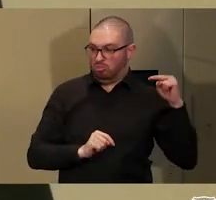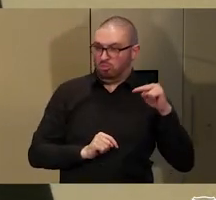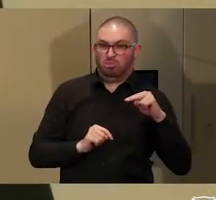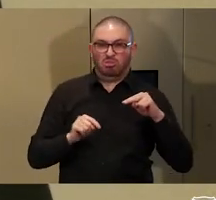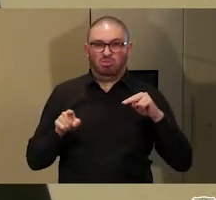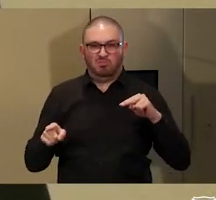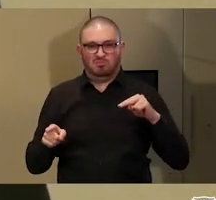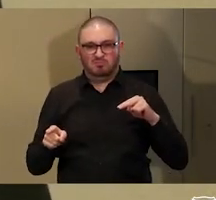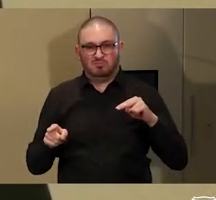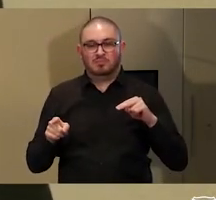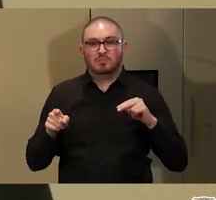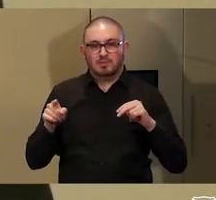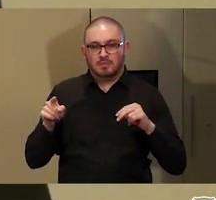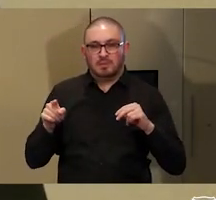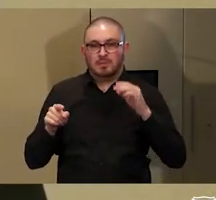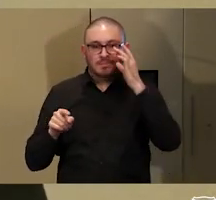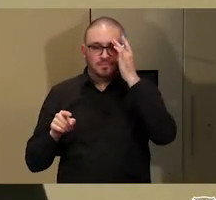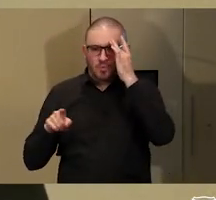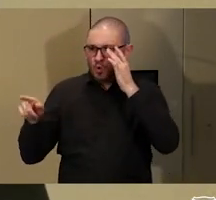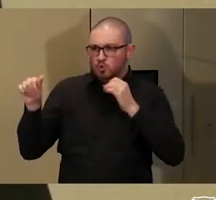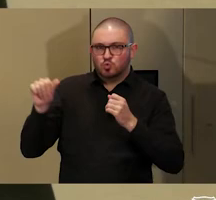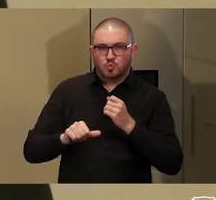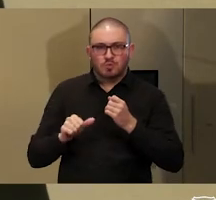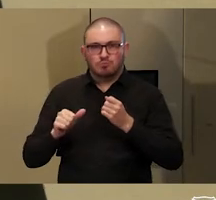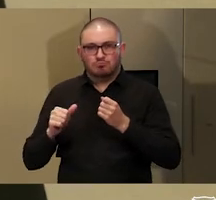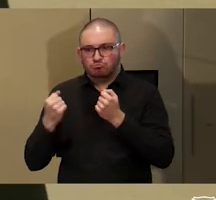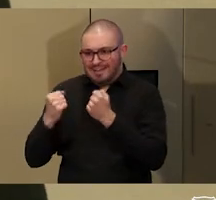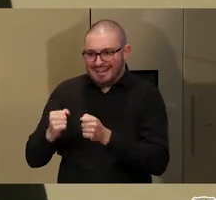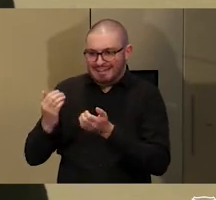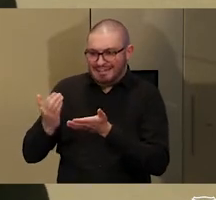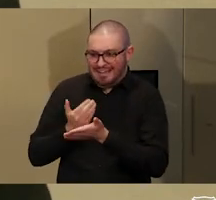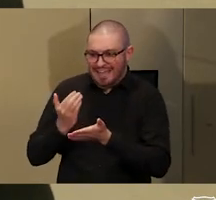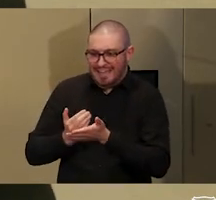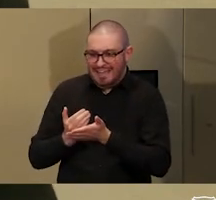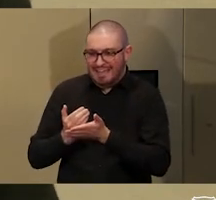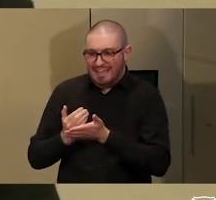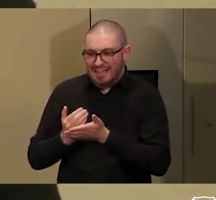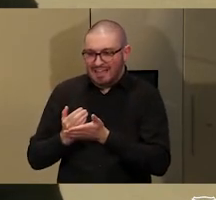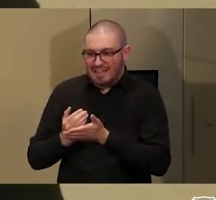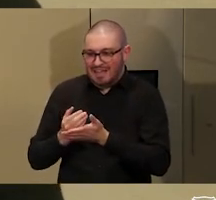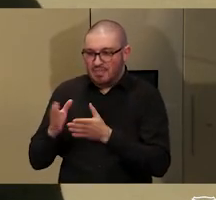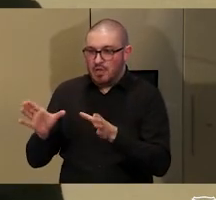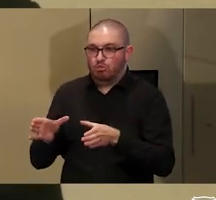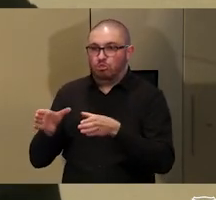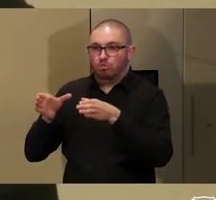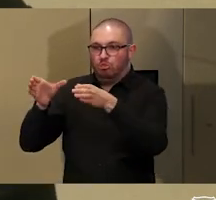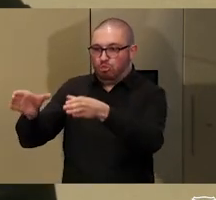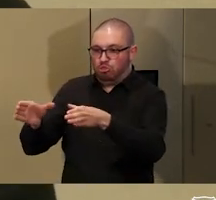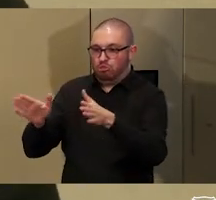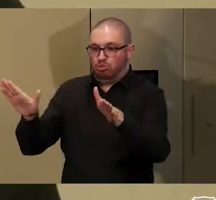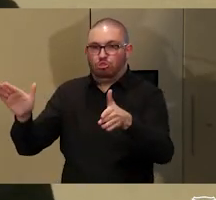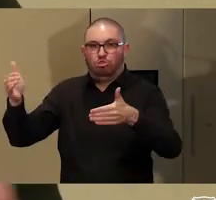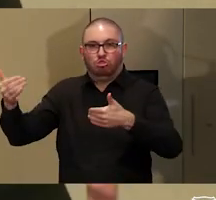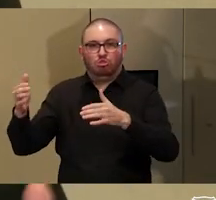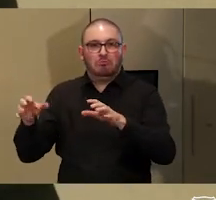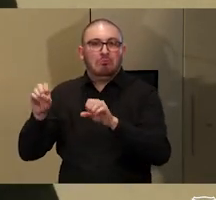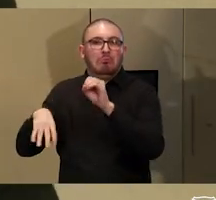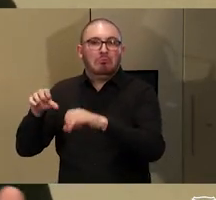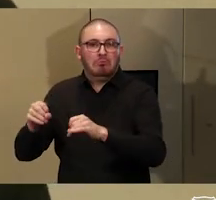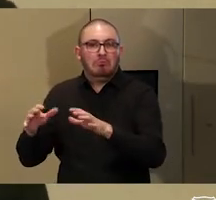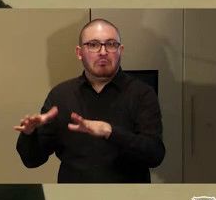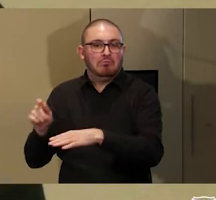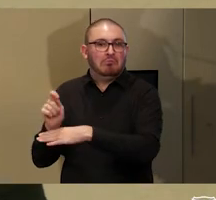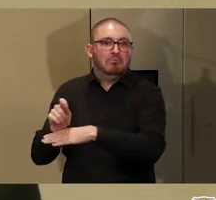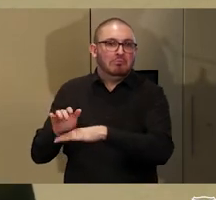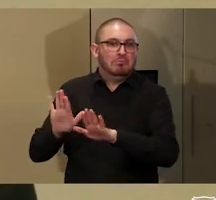be protected and cared for and then put in a glass cage as something that